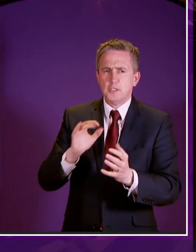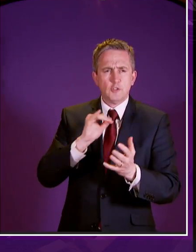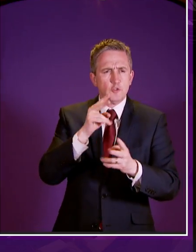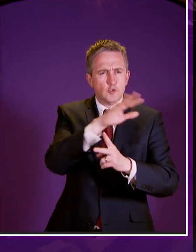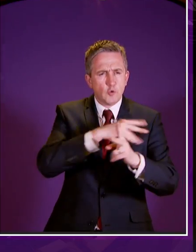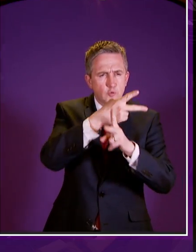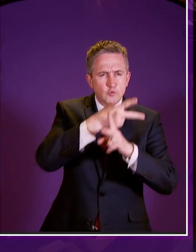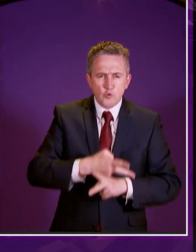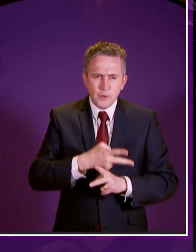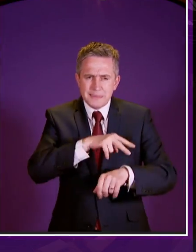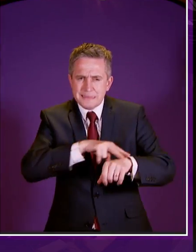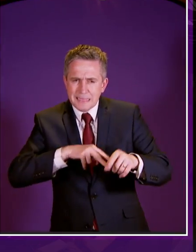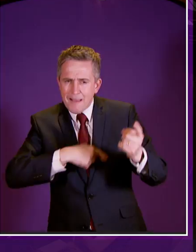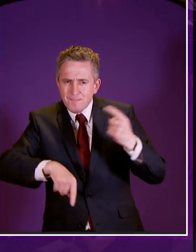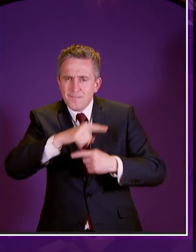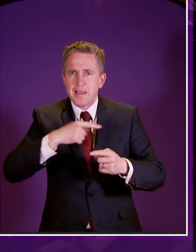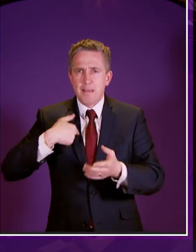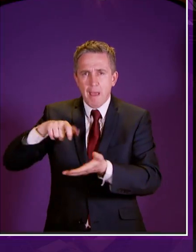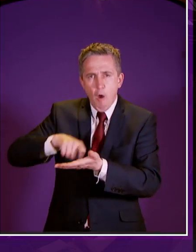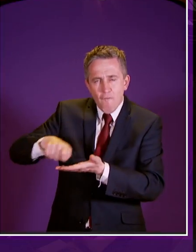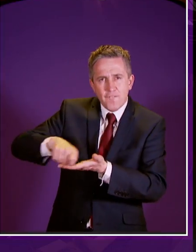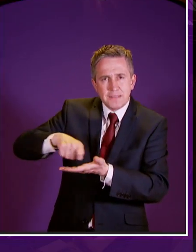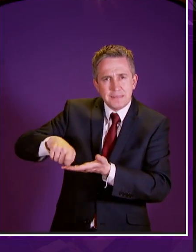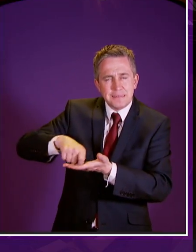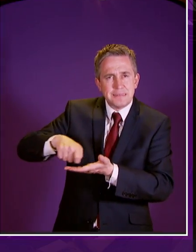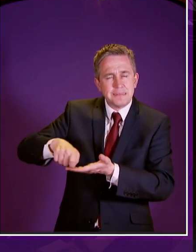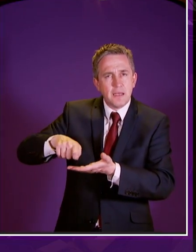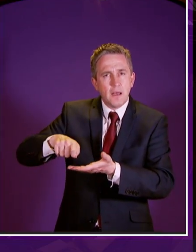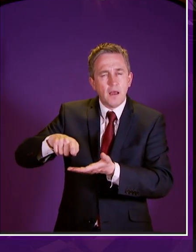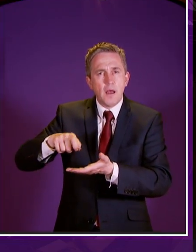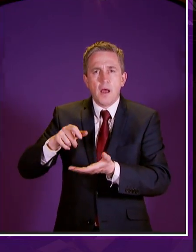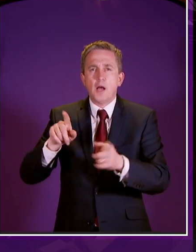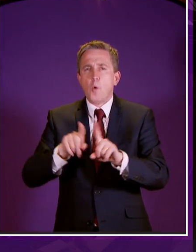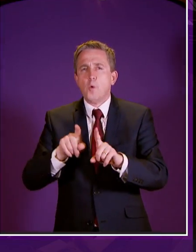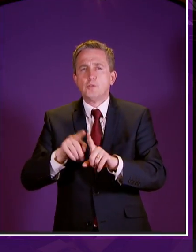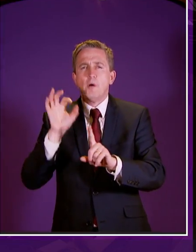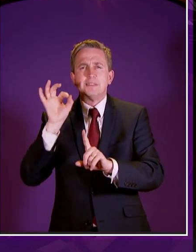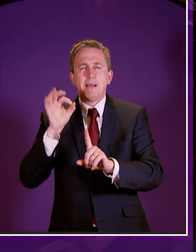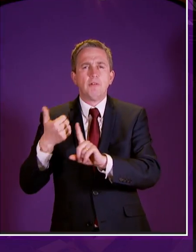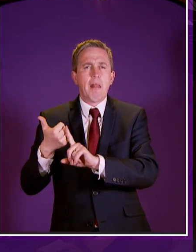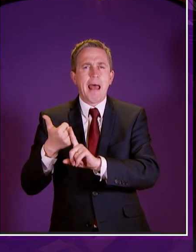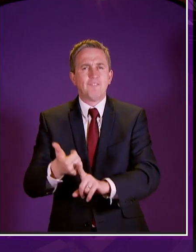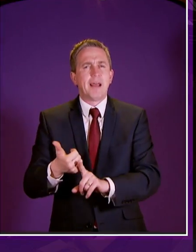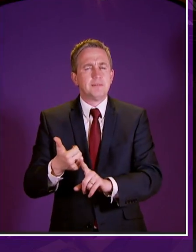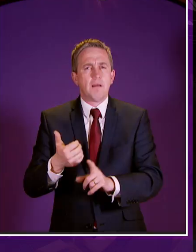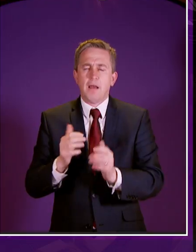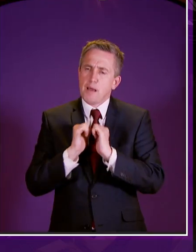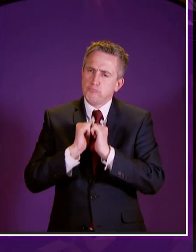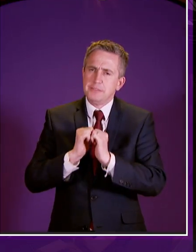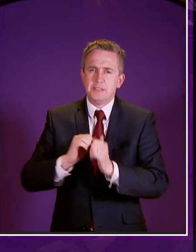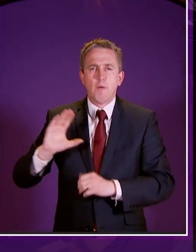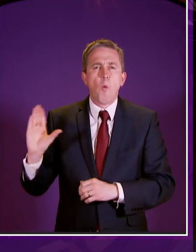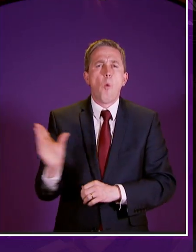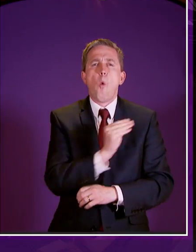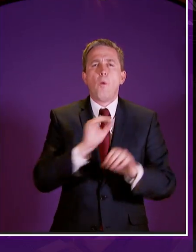social security directorate in my private office and of course with a very special special advisor and i am very grateful to all of